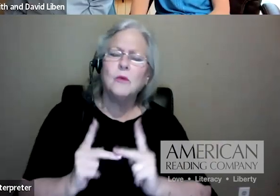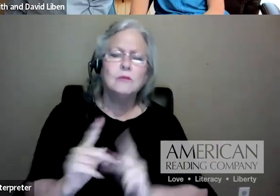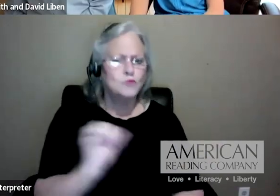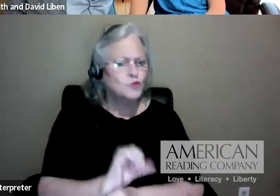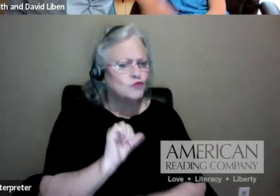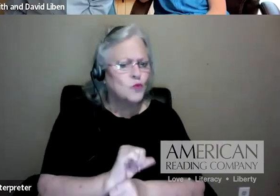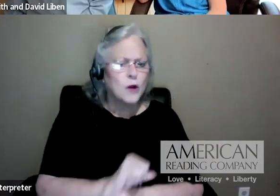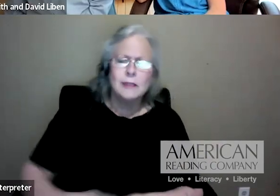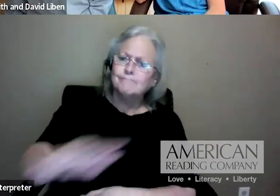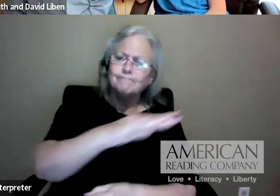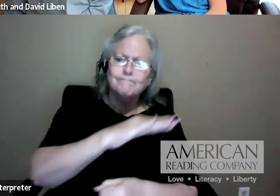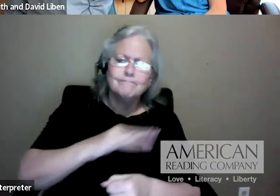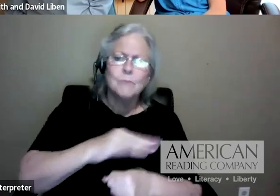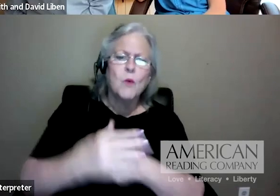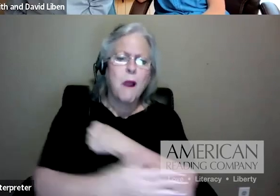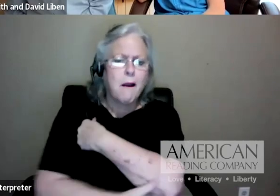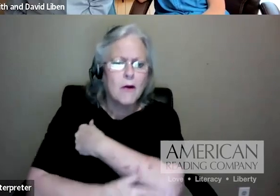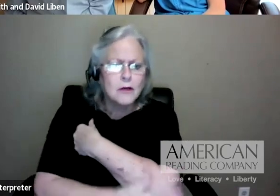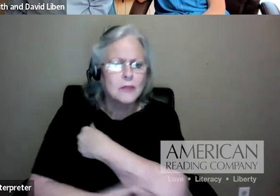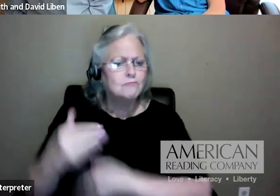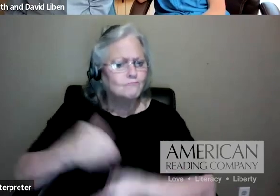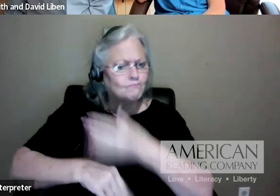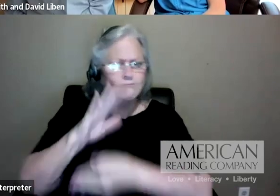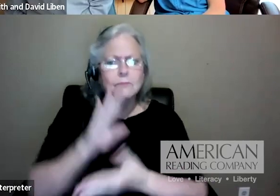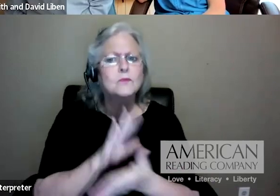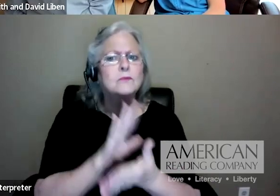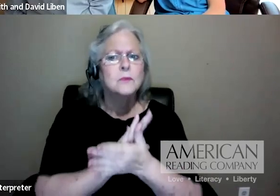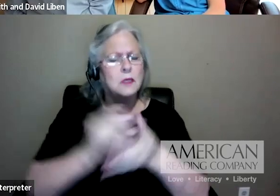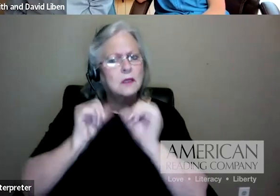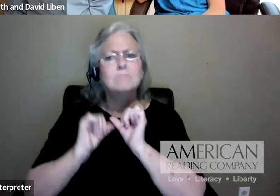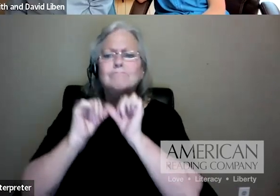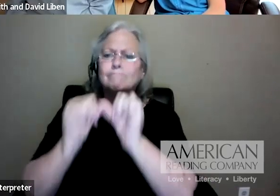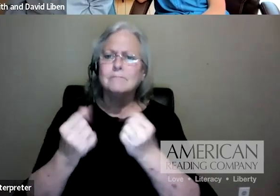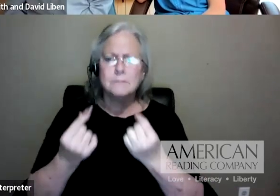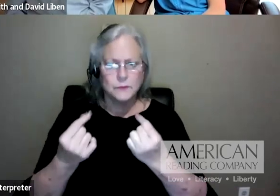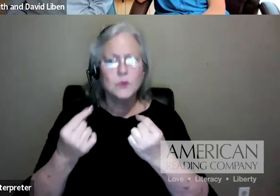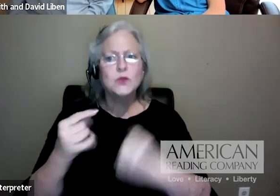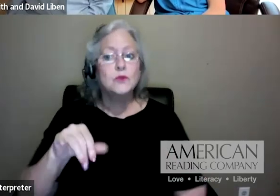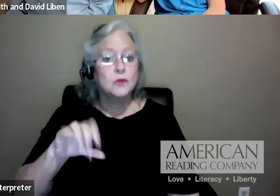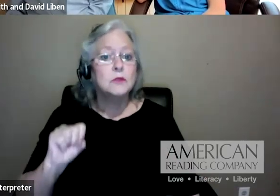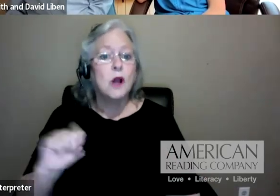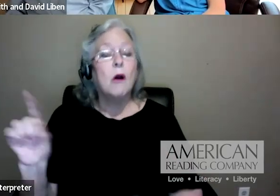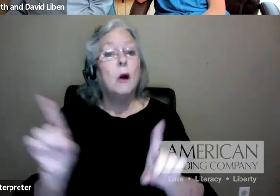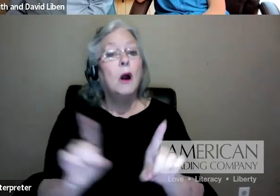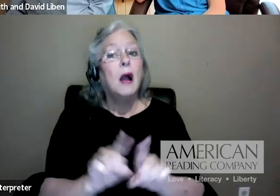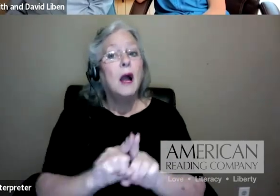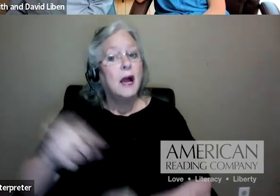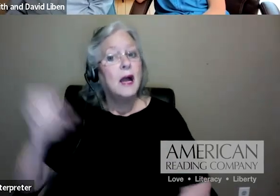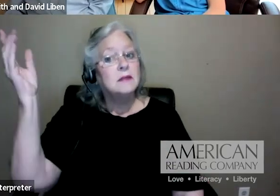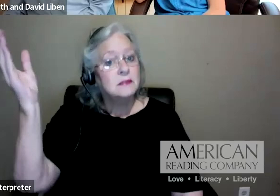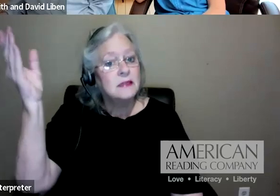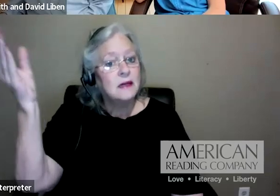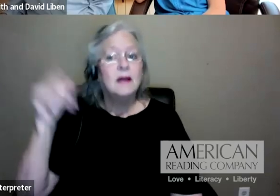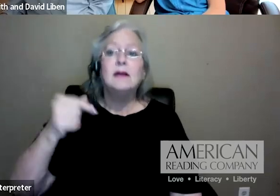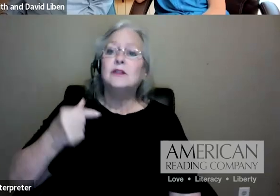country and continue to do so as guests. One of the things I